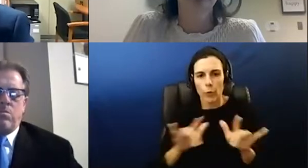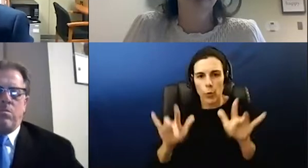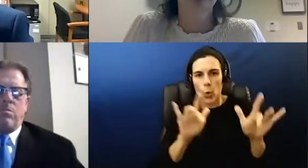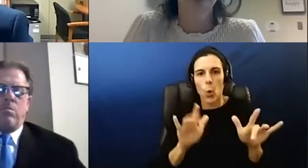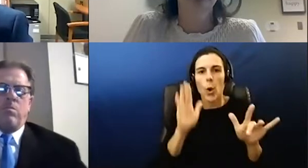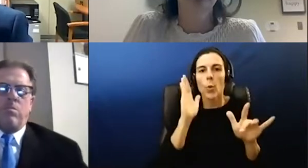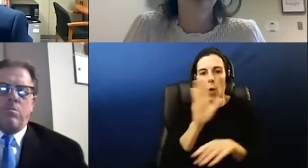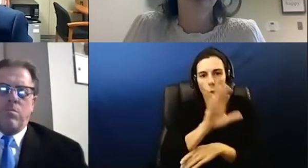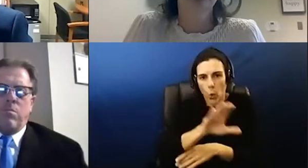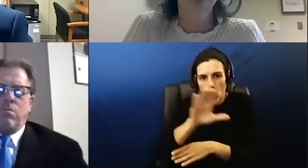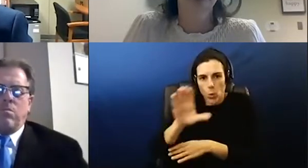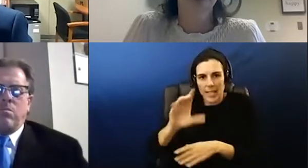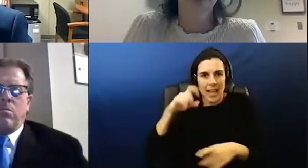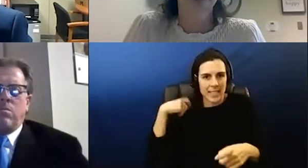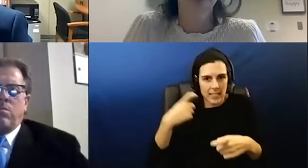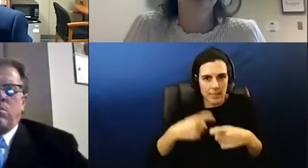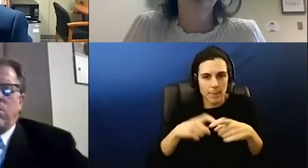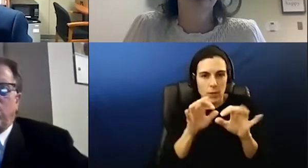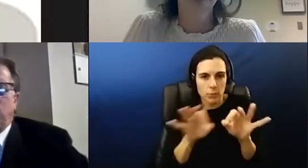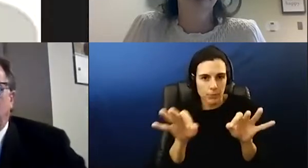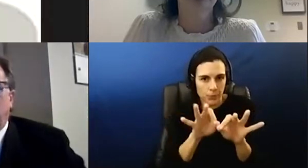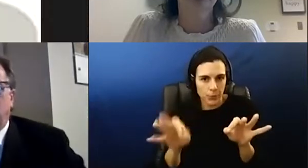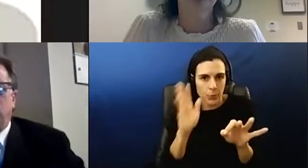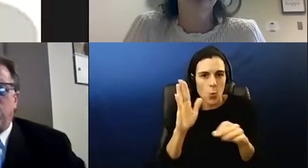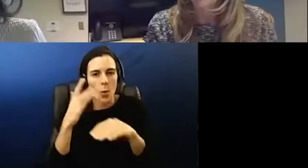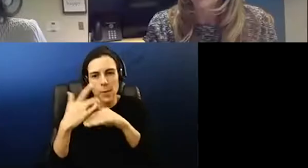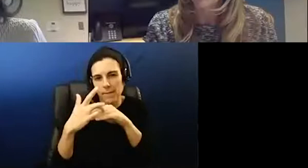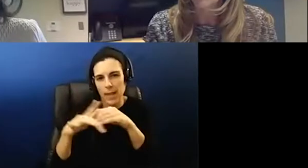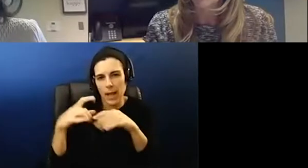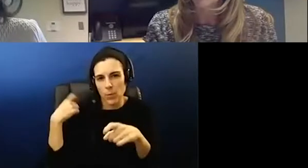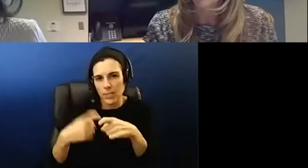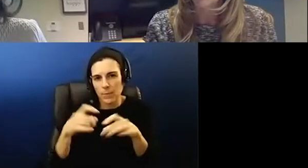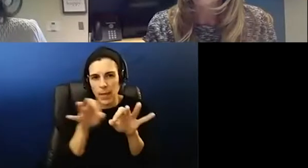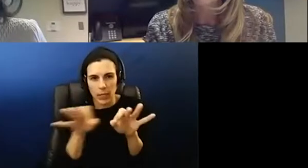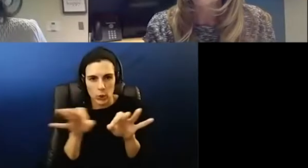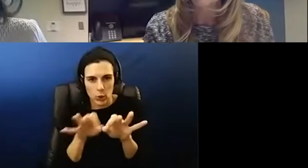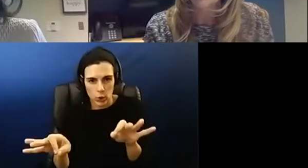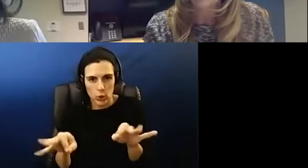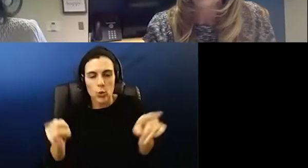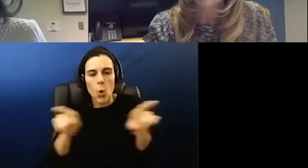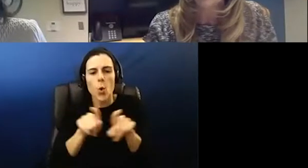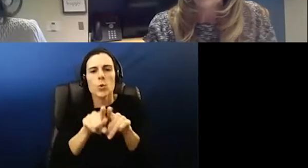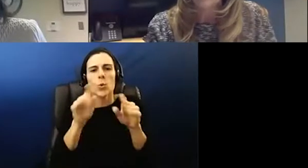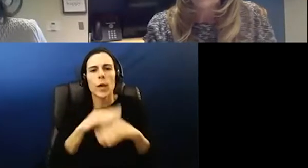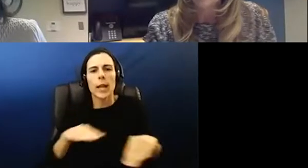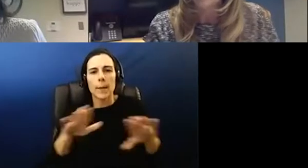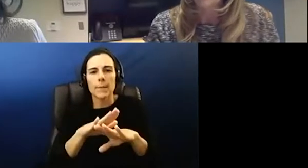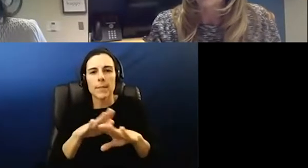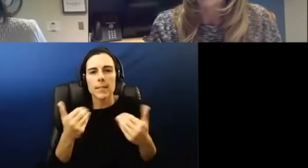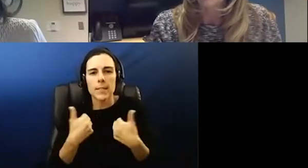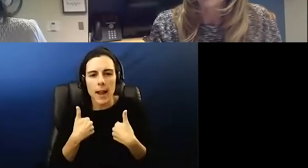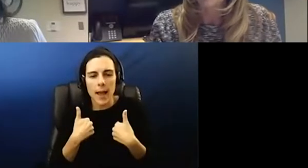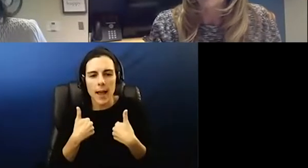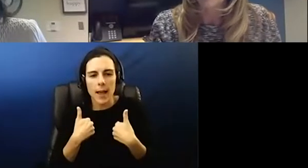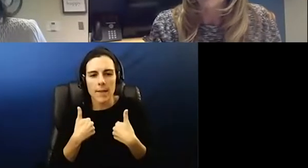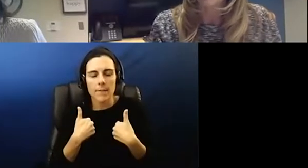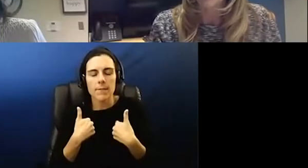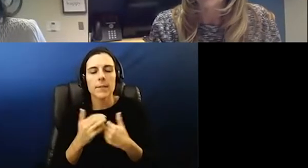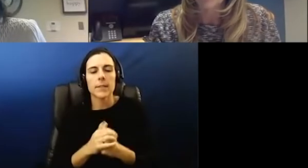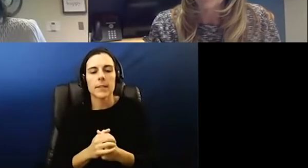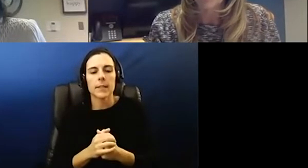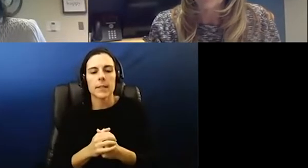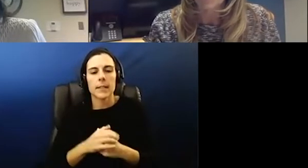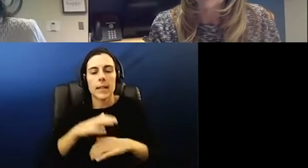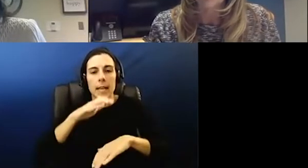closed captioning it in spanish so it will be available in spanish um and then our campuses that have um you know high percentage of uh english